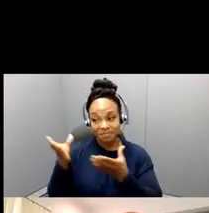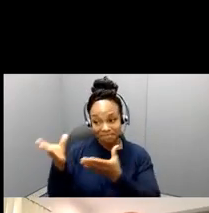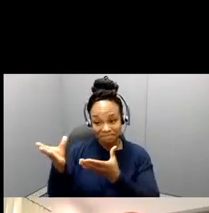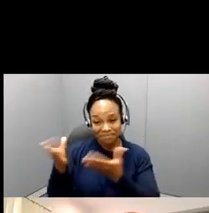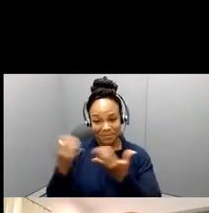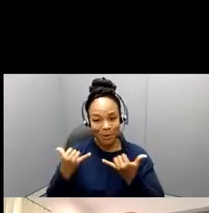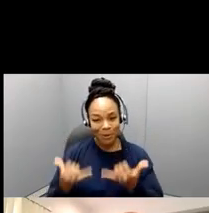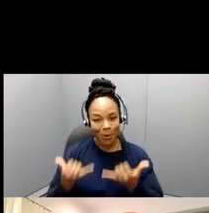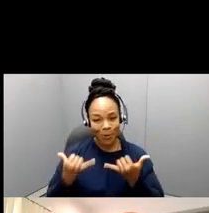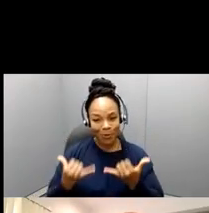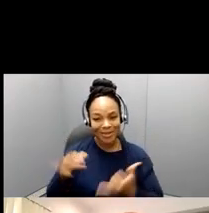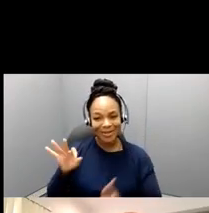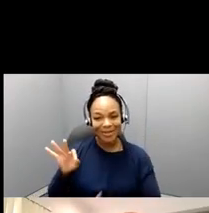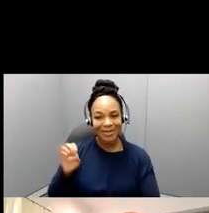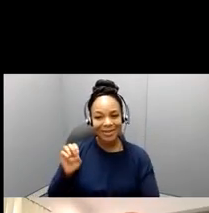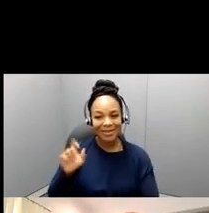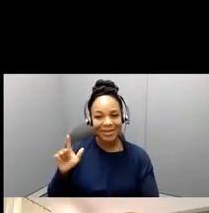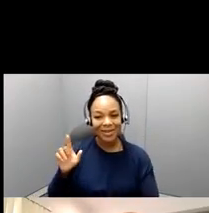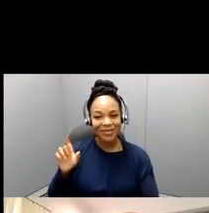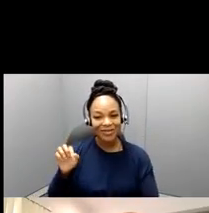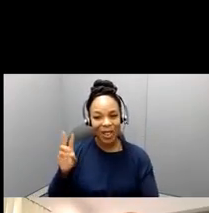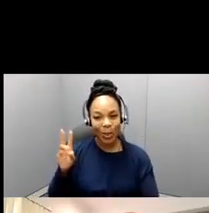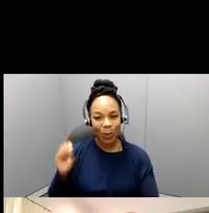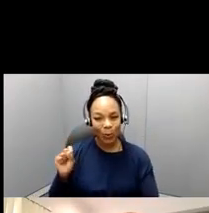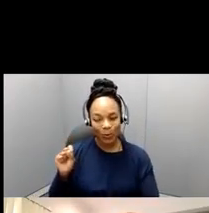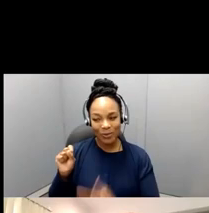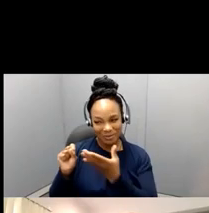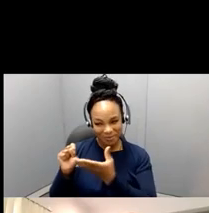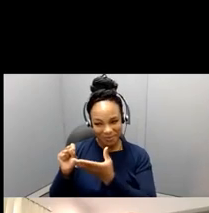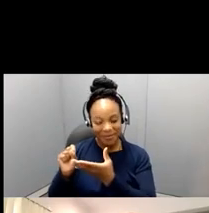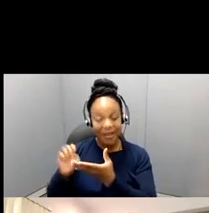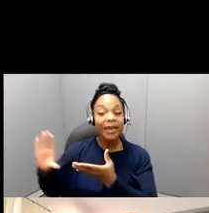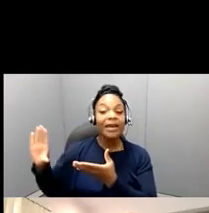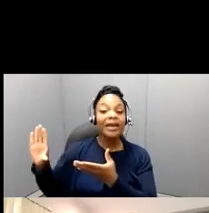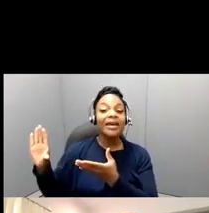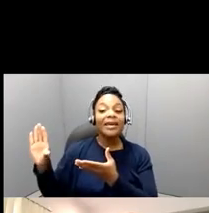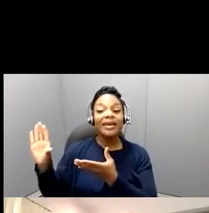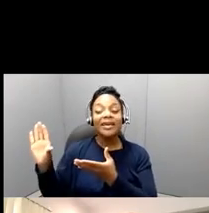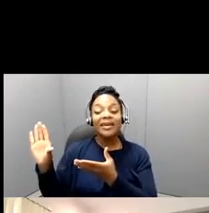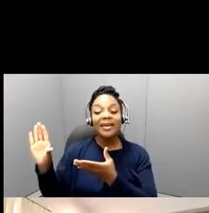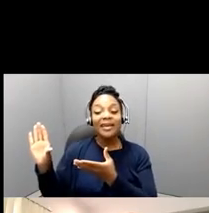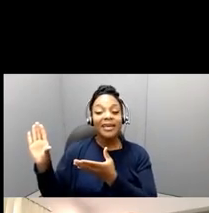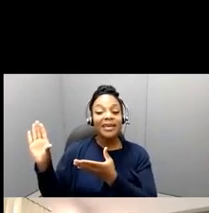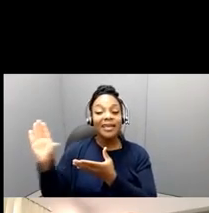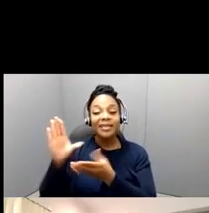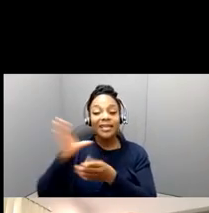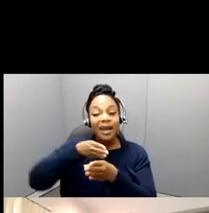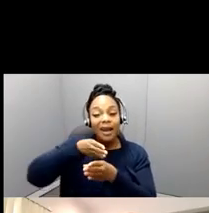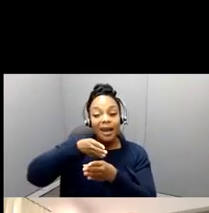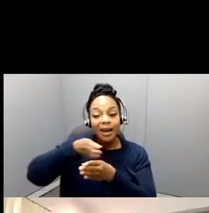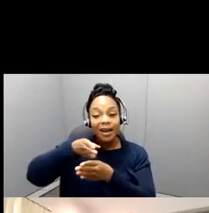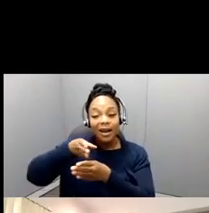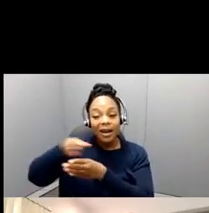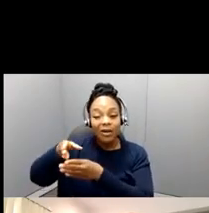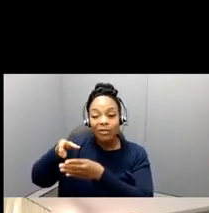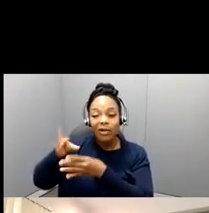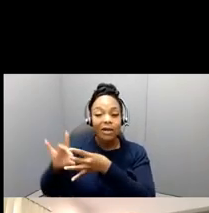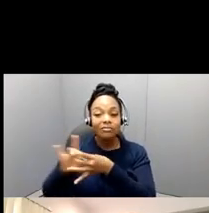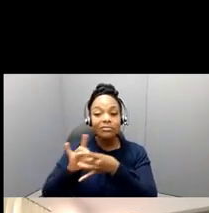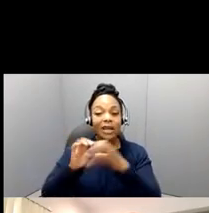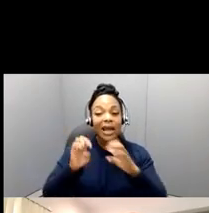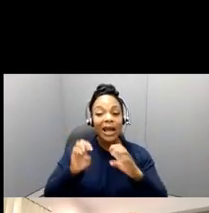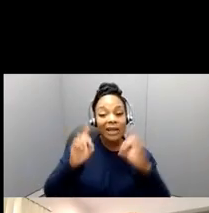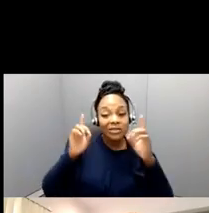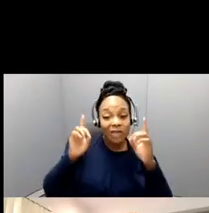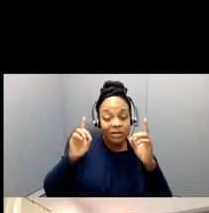and, uh, their work is, is spanning from fields of not only within education research directly, but